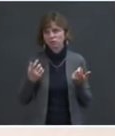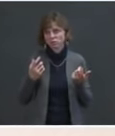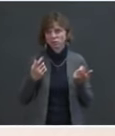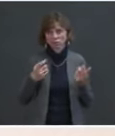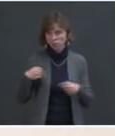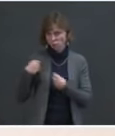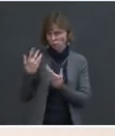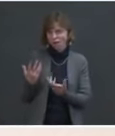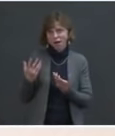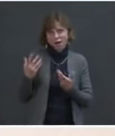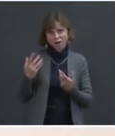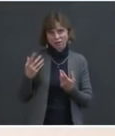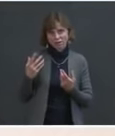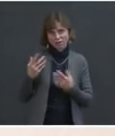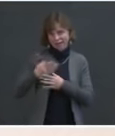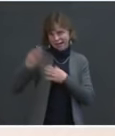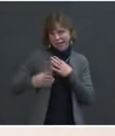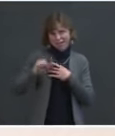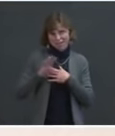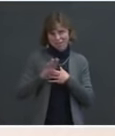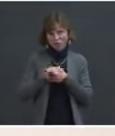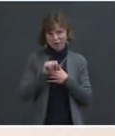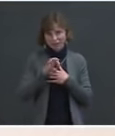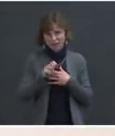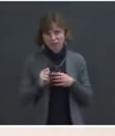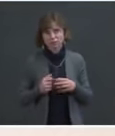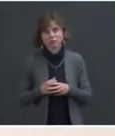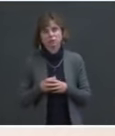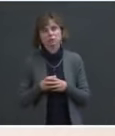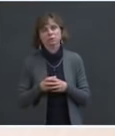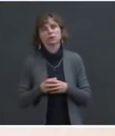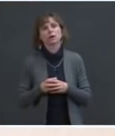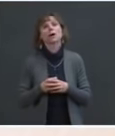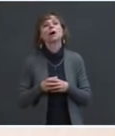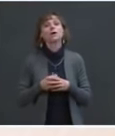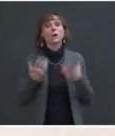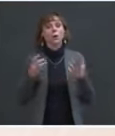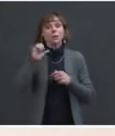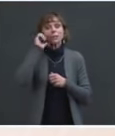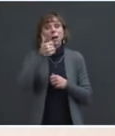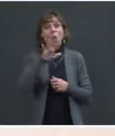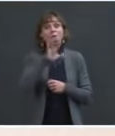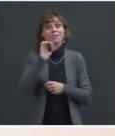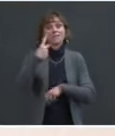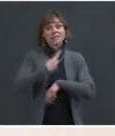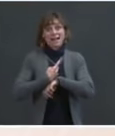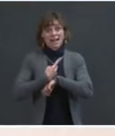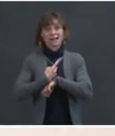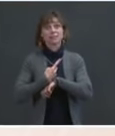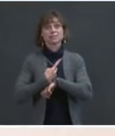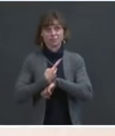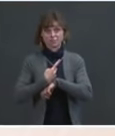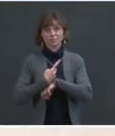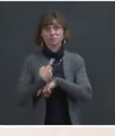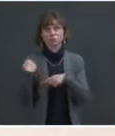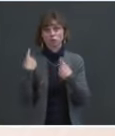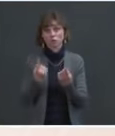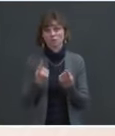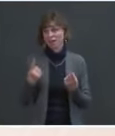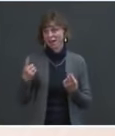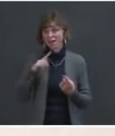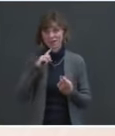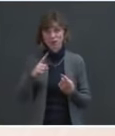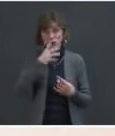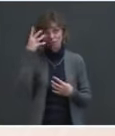cases adjudicated. But since the last administration is gone, tomorrow is 50 days of Biden. There are migrants showing up wearing t-shirts that say,